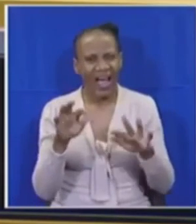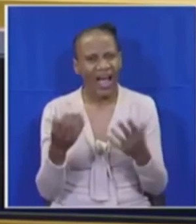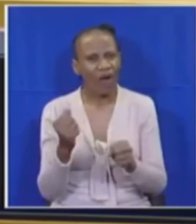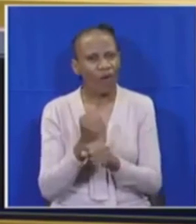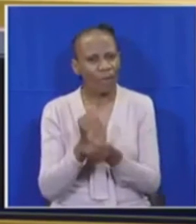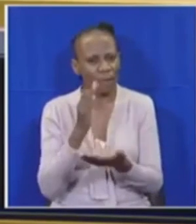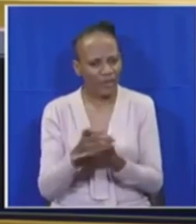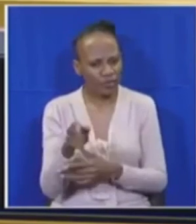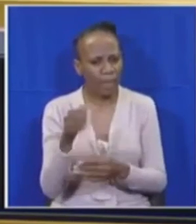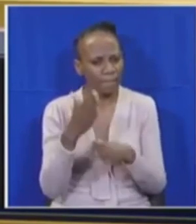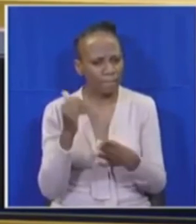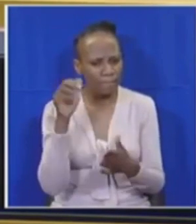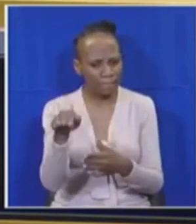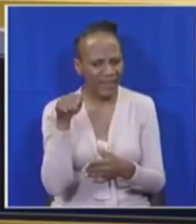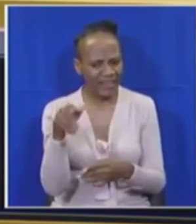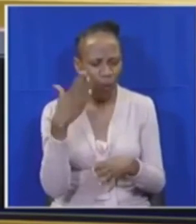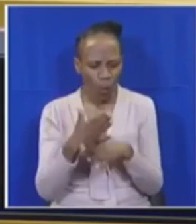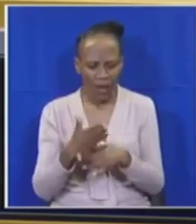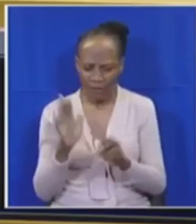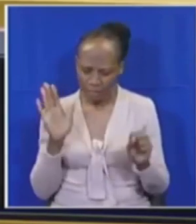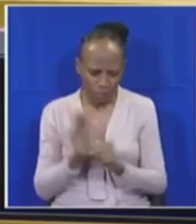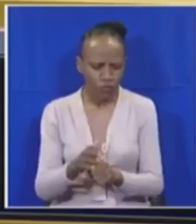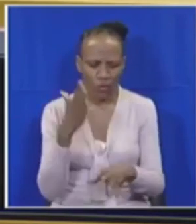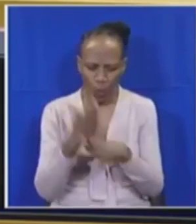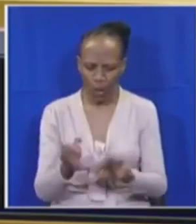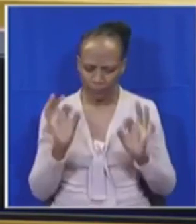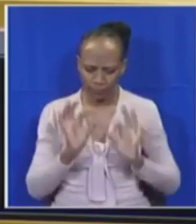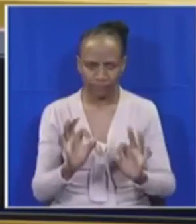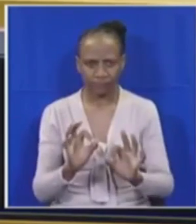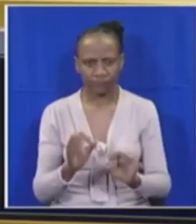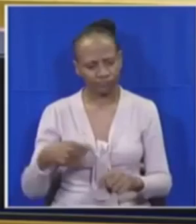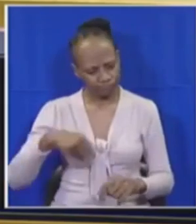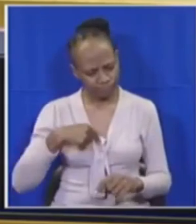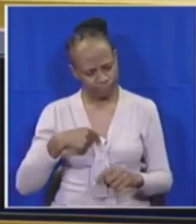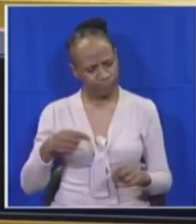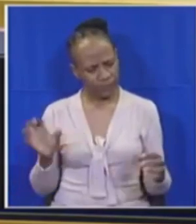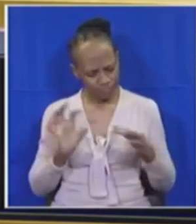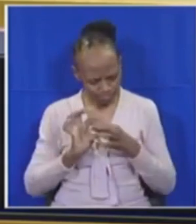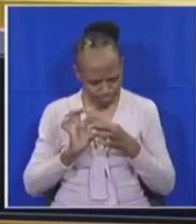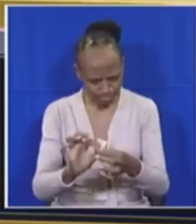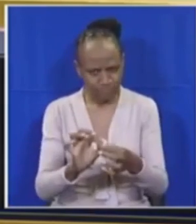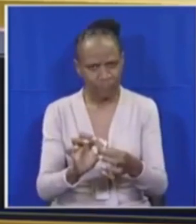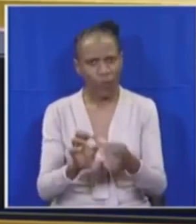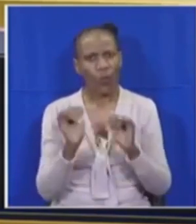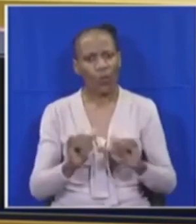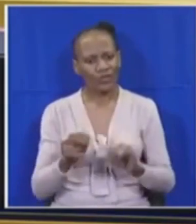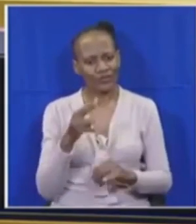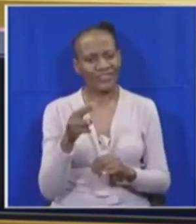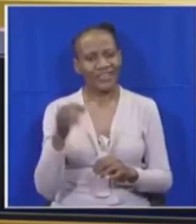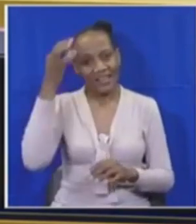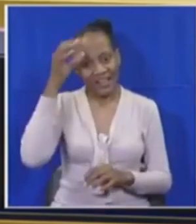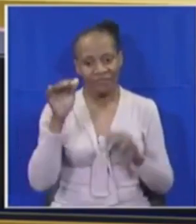-fledged bank. We remain committed to the establishment of a state bank.